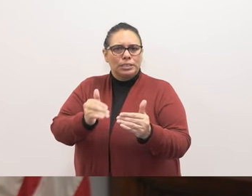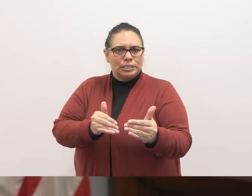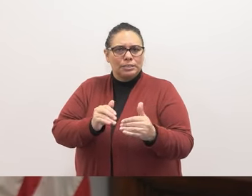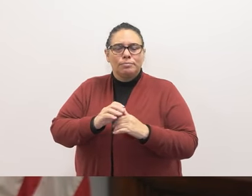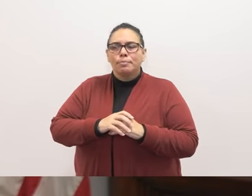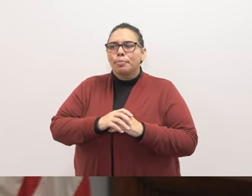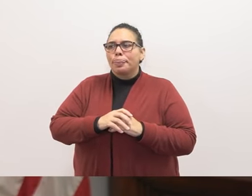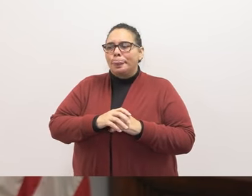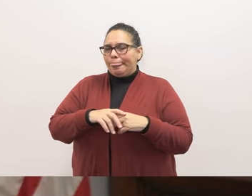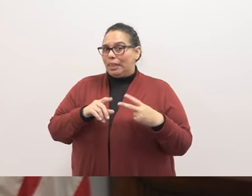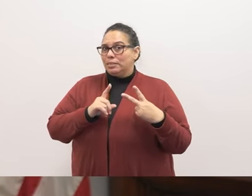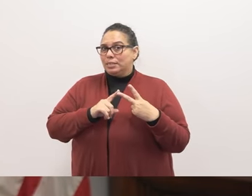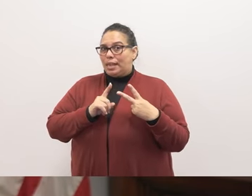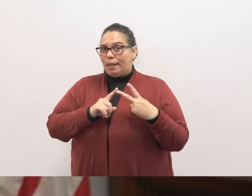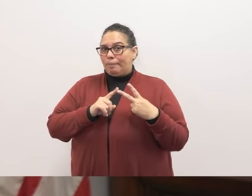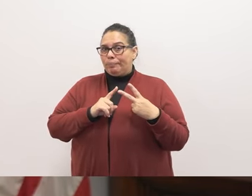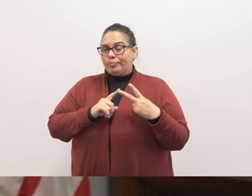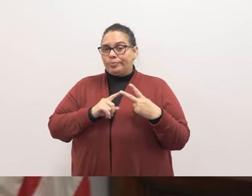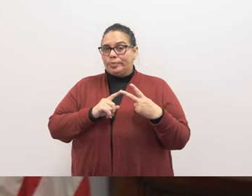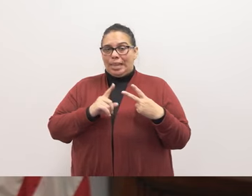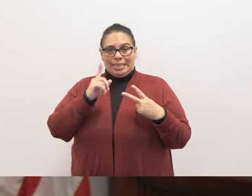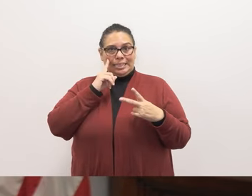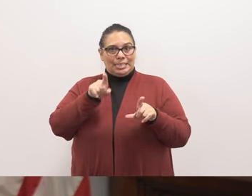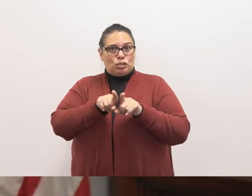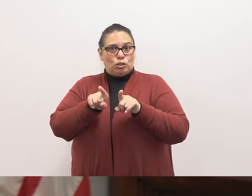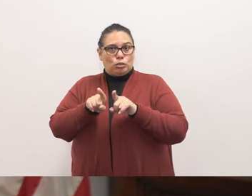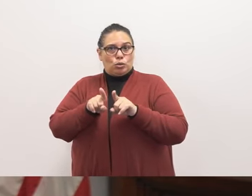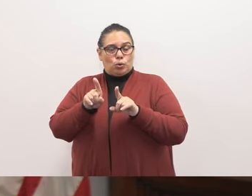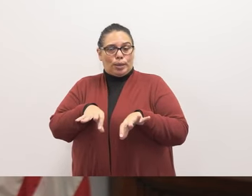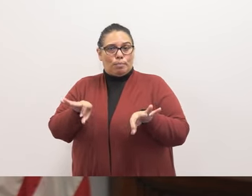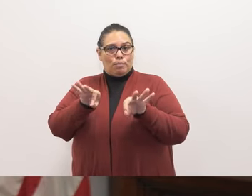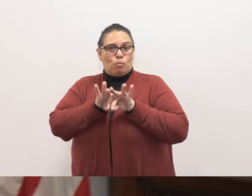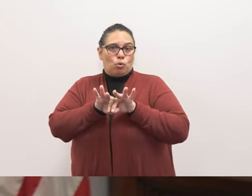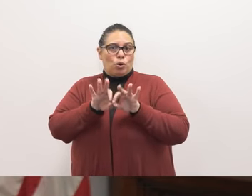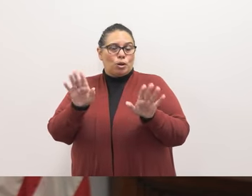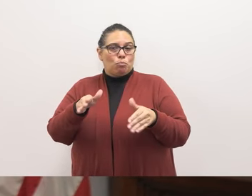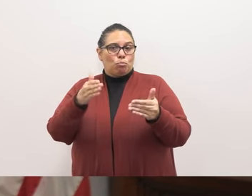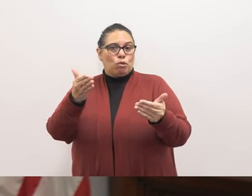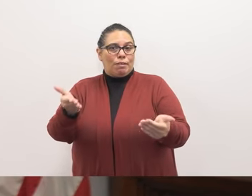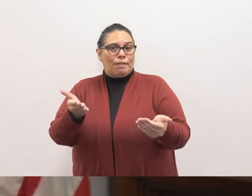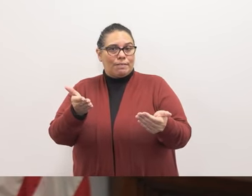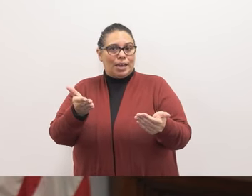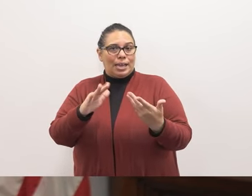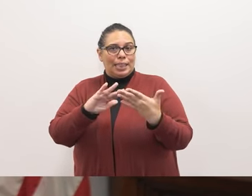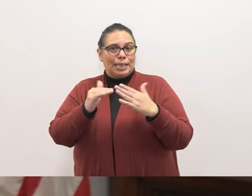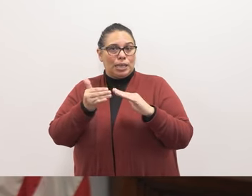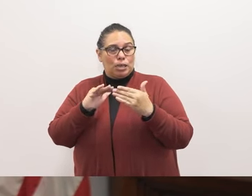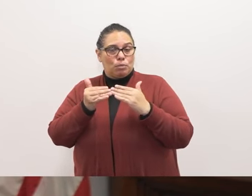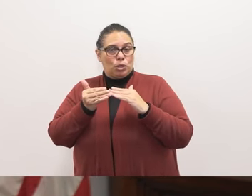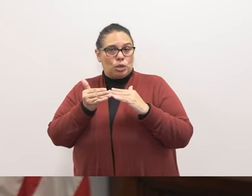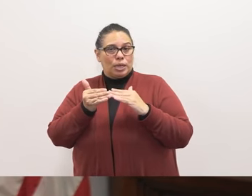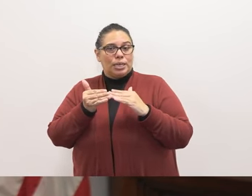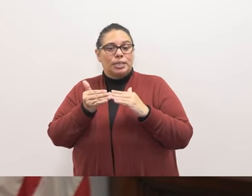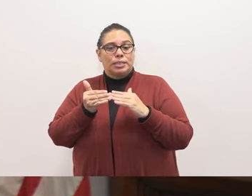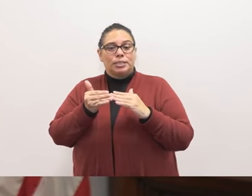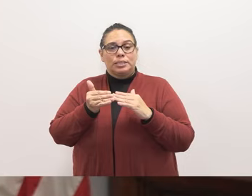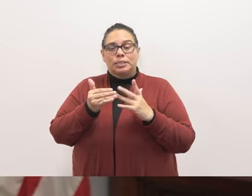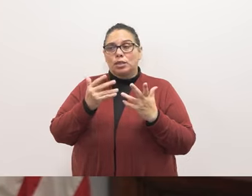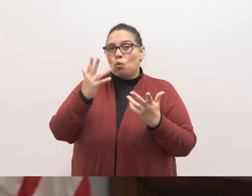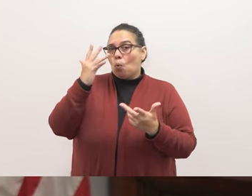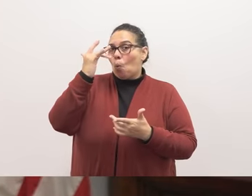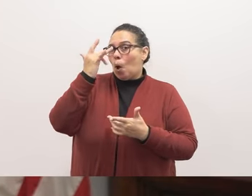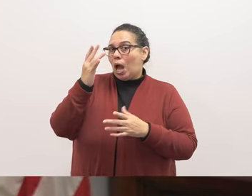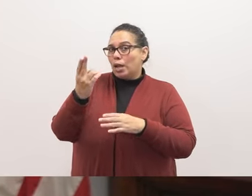second thing is I think it's also important to provide us and our communities with why we're